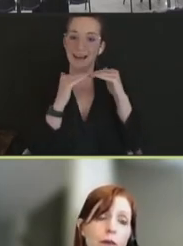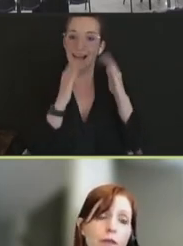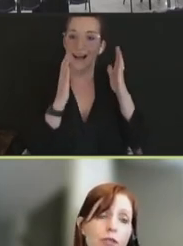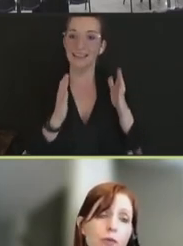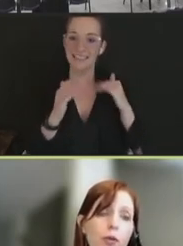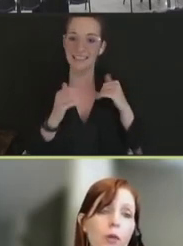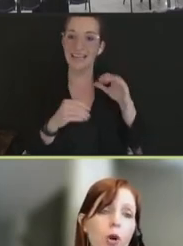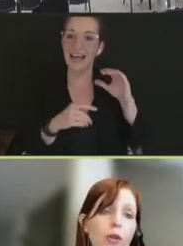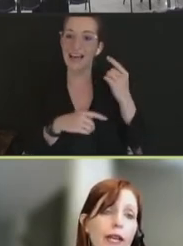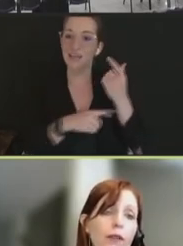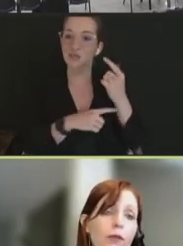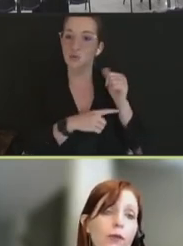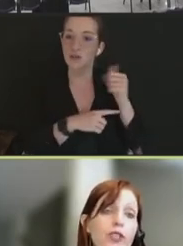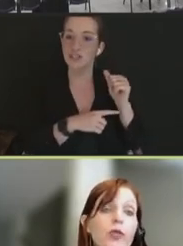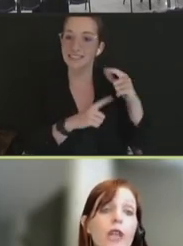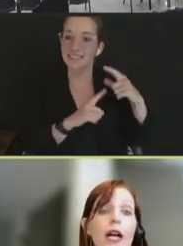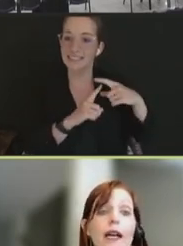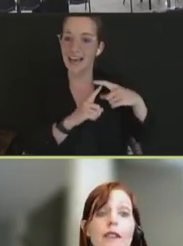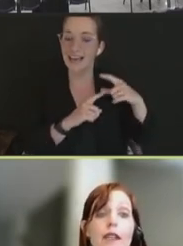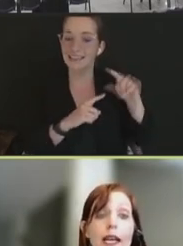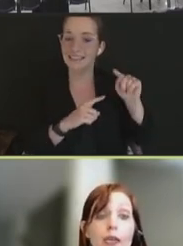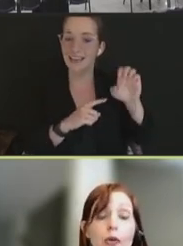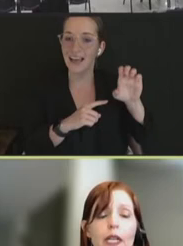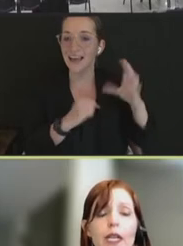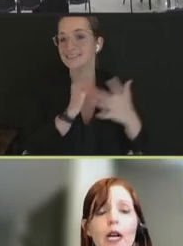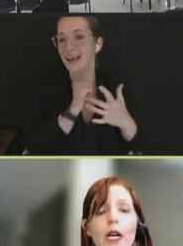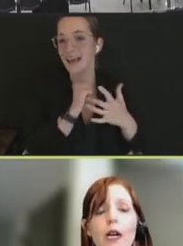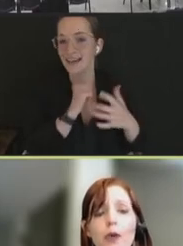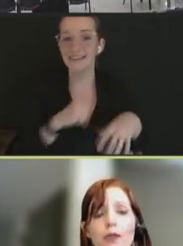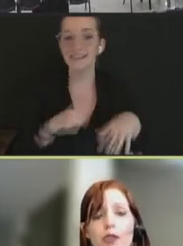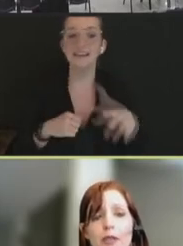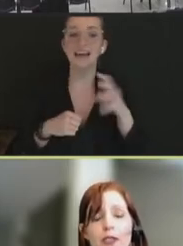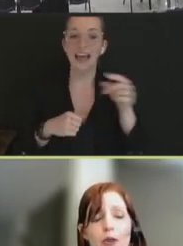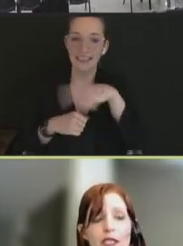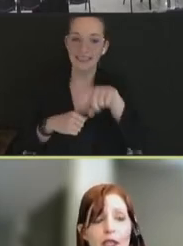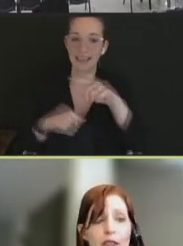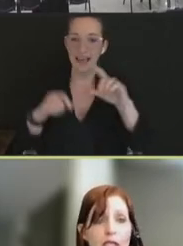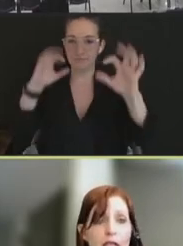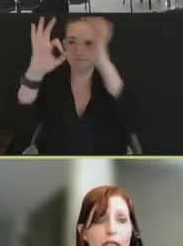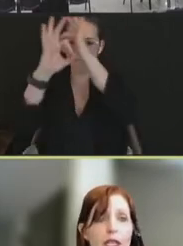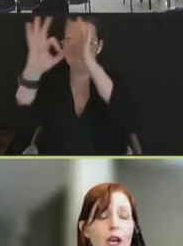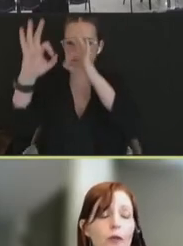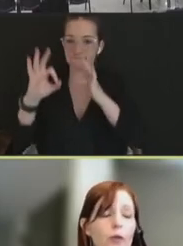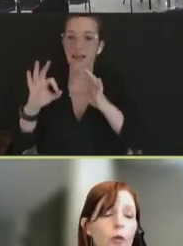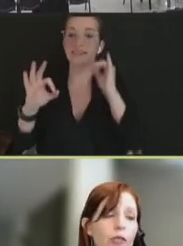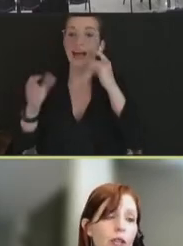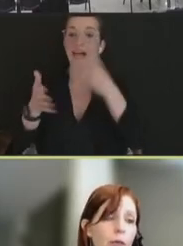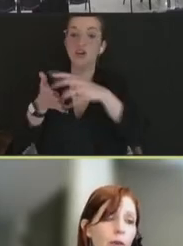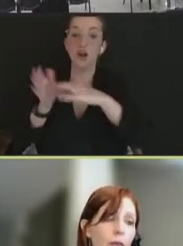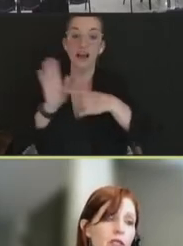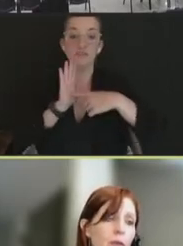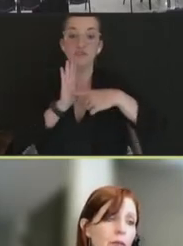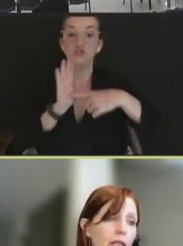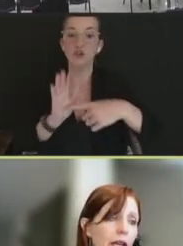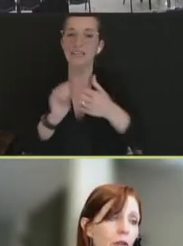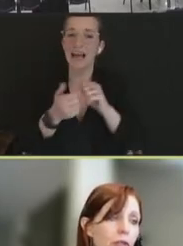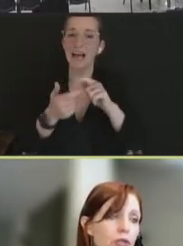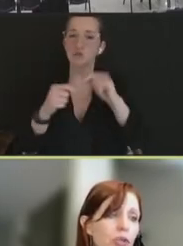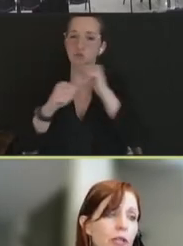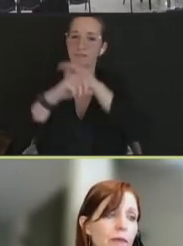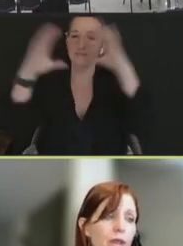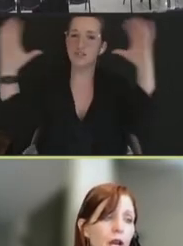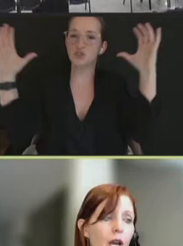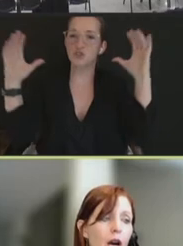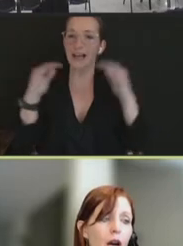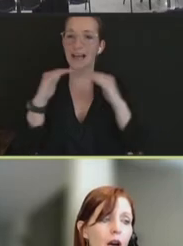promote and visualize equity with respect to race ethnicity for the departments of public health in